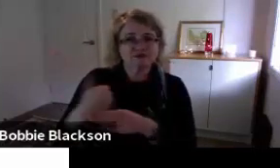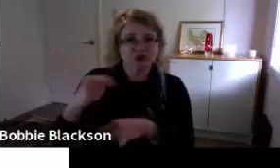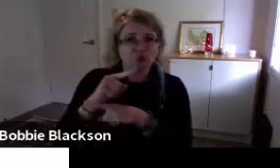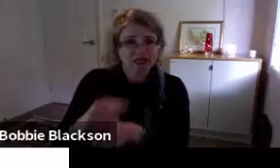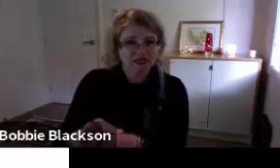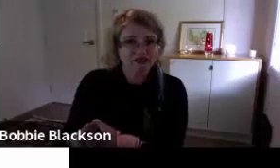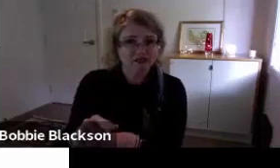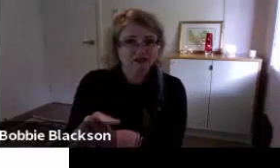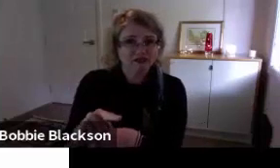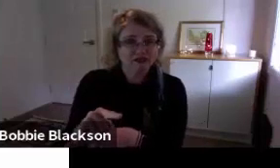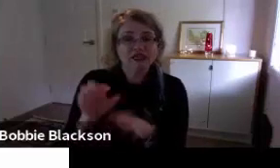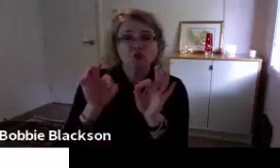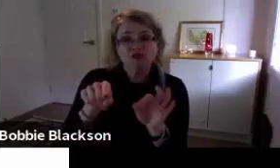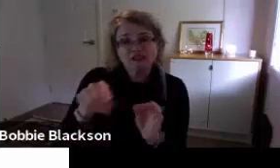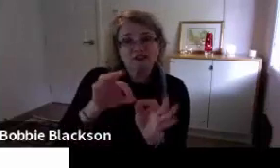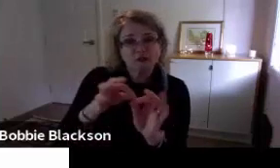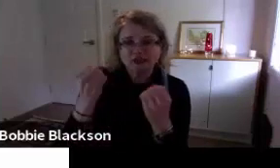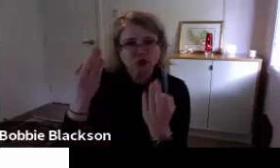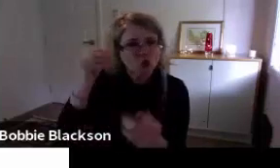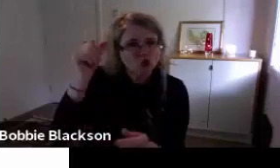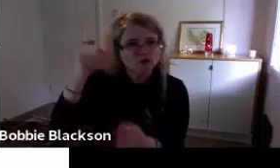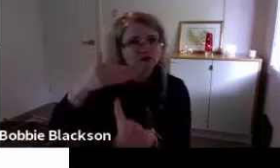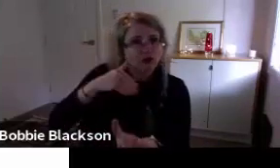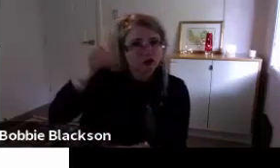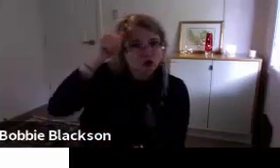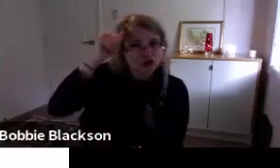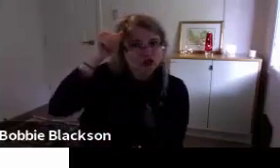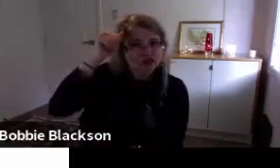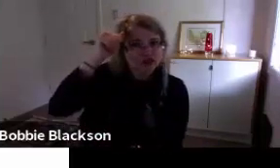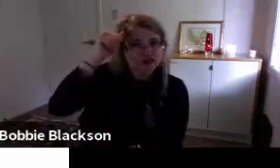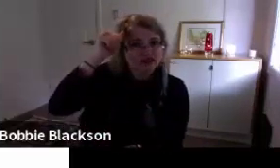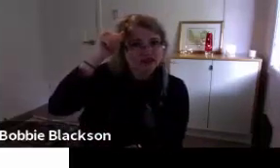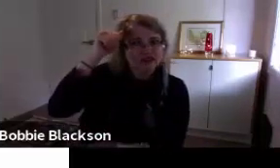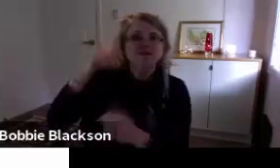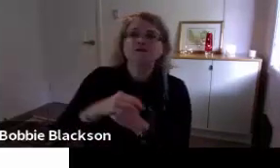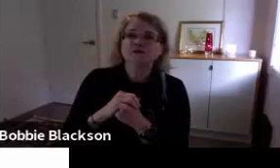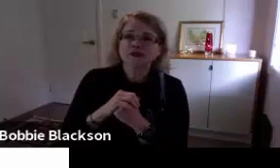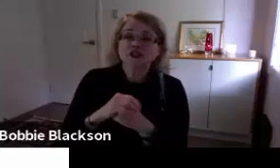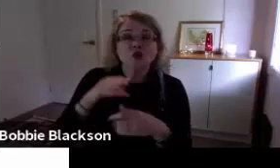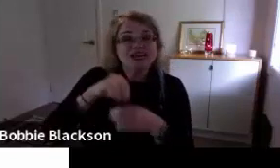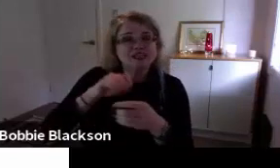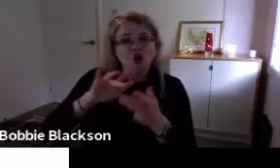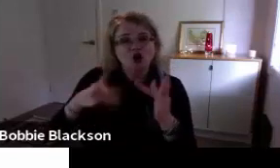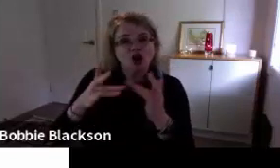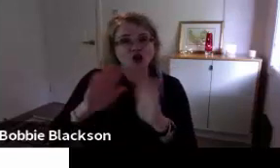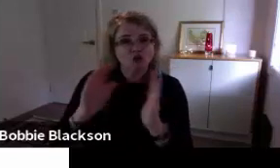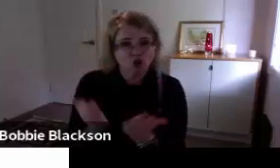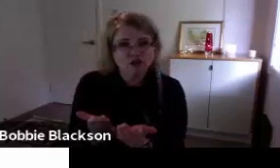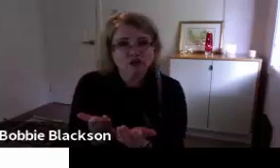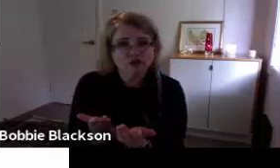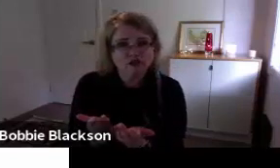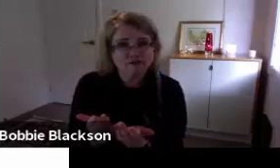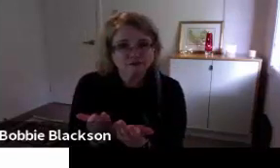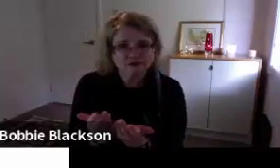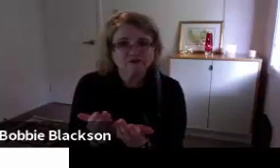interpreting for the entire course. That is preferable over having interpreters that have just been brought in for one or two weeks